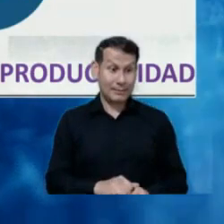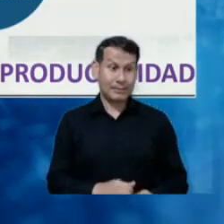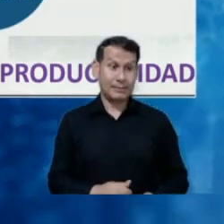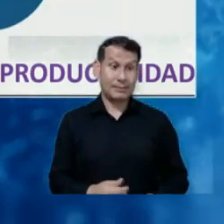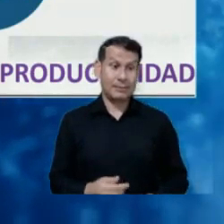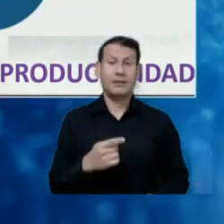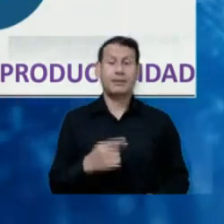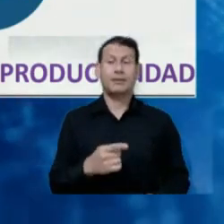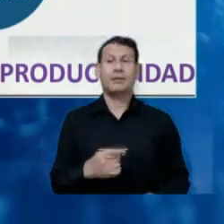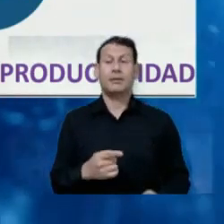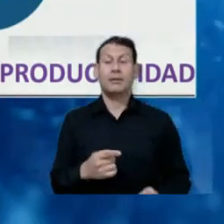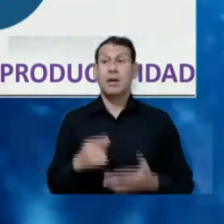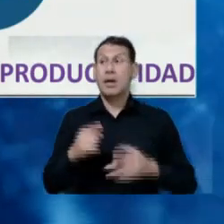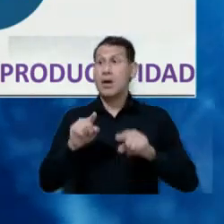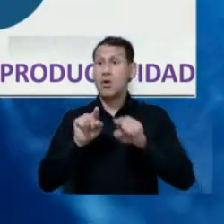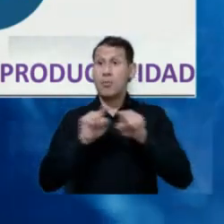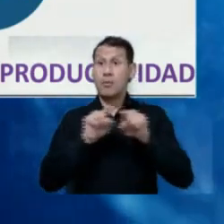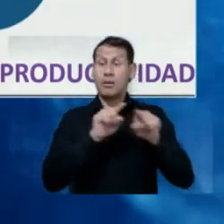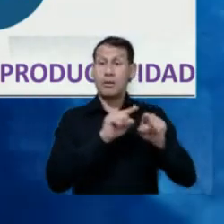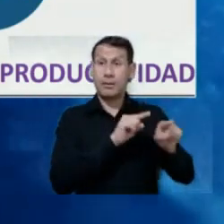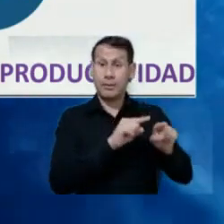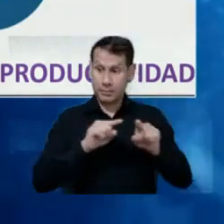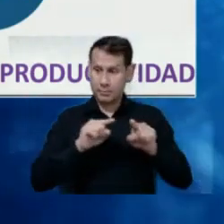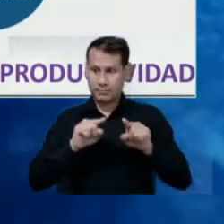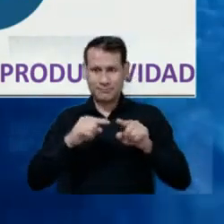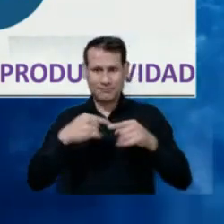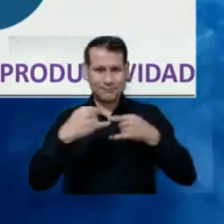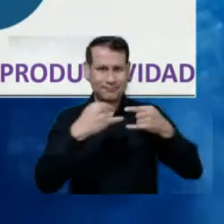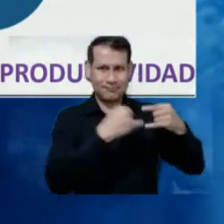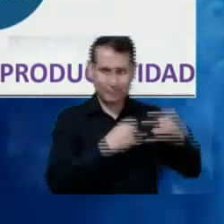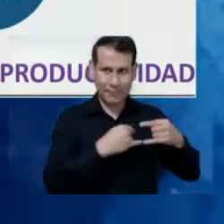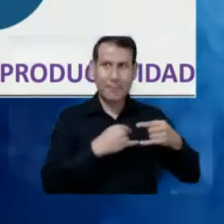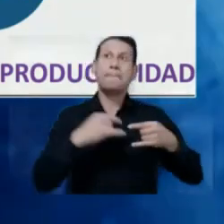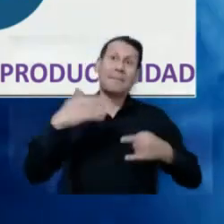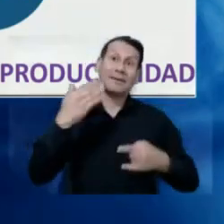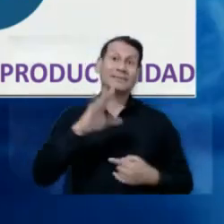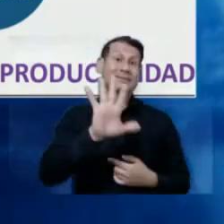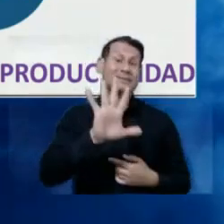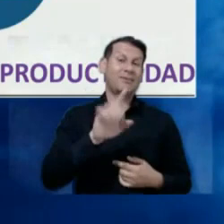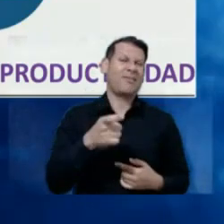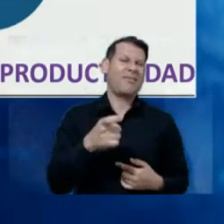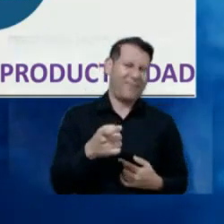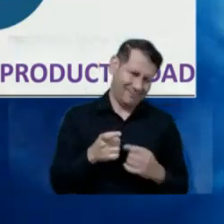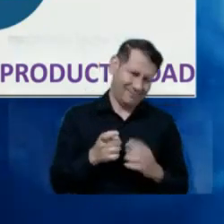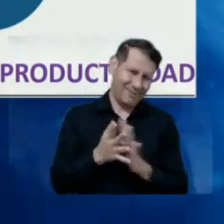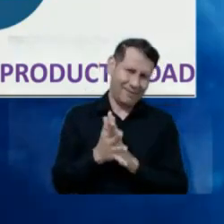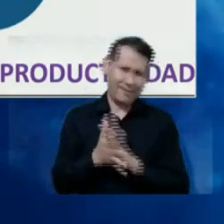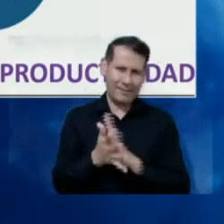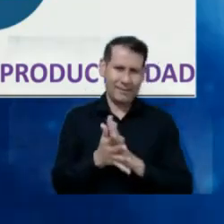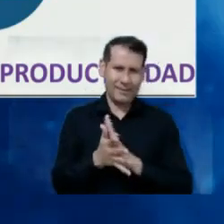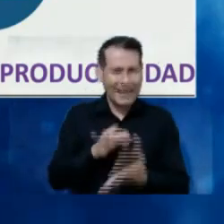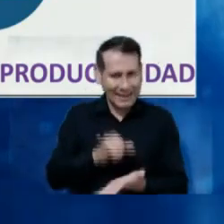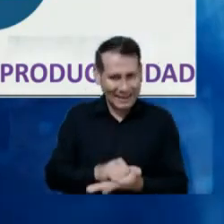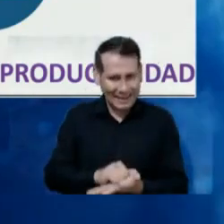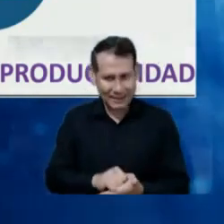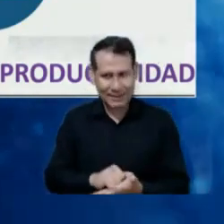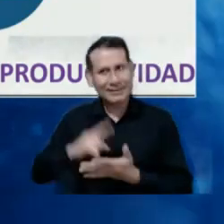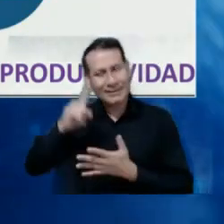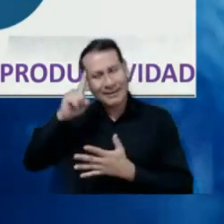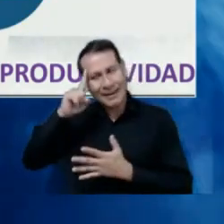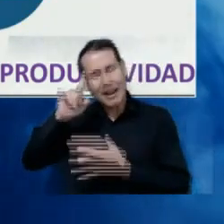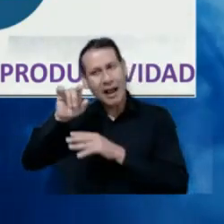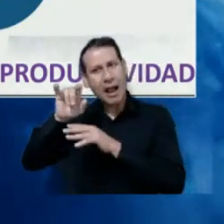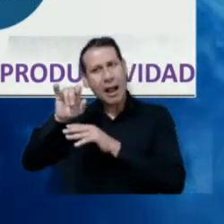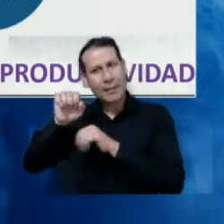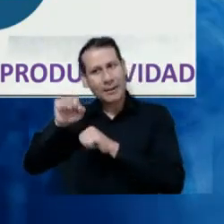and intelligent deregulation. Surely, do remember what we have been talking about 5G, that capacity that has